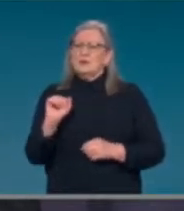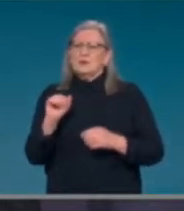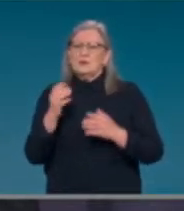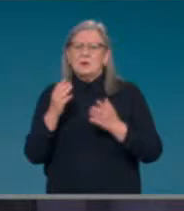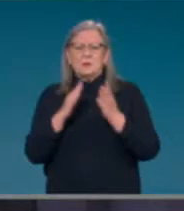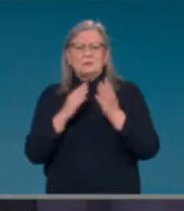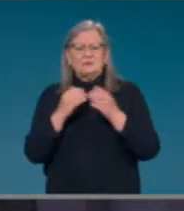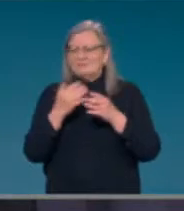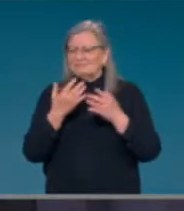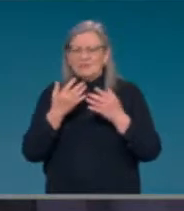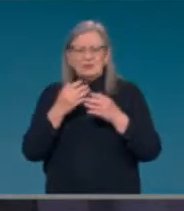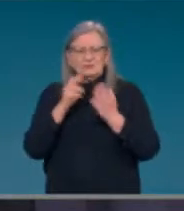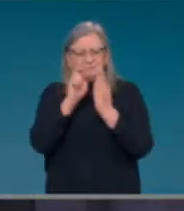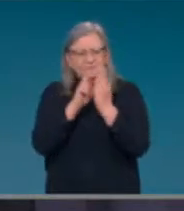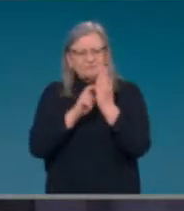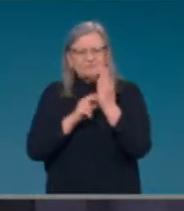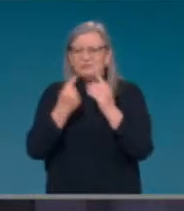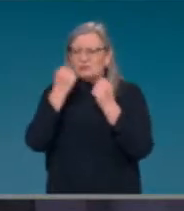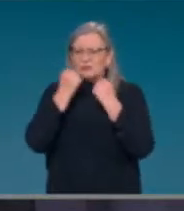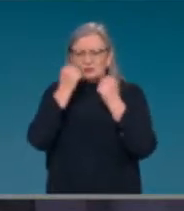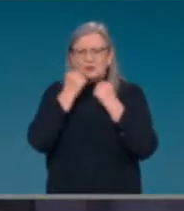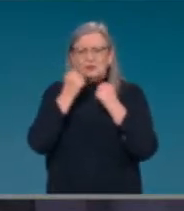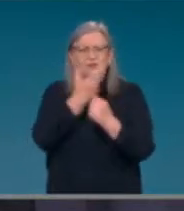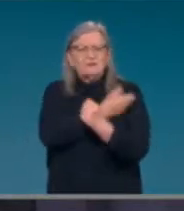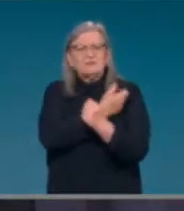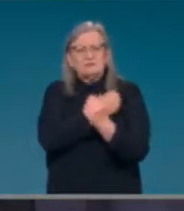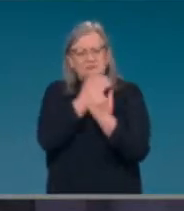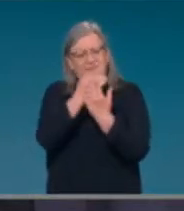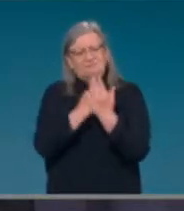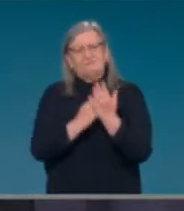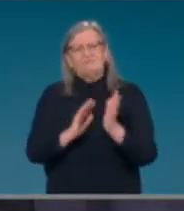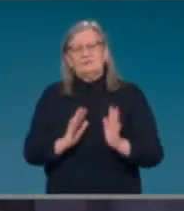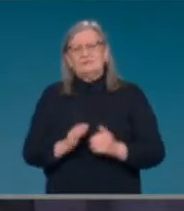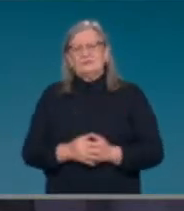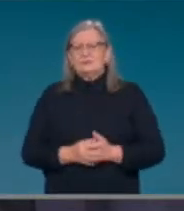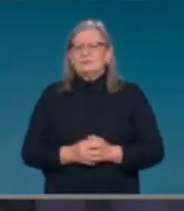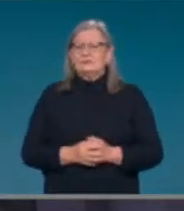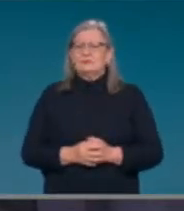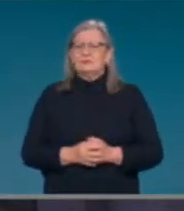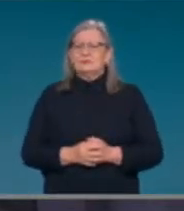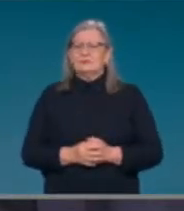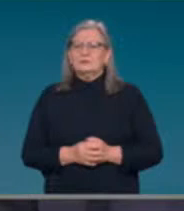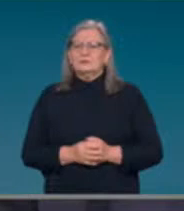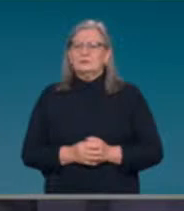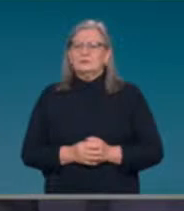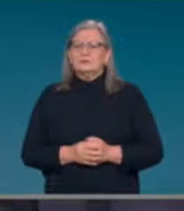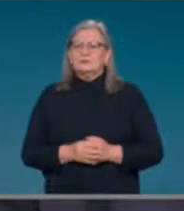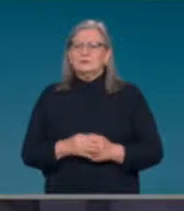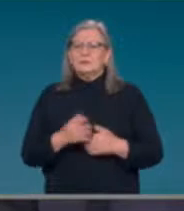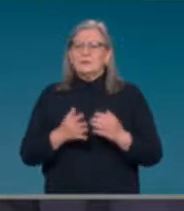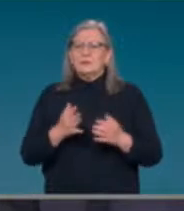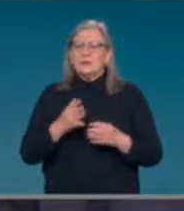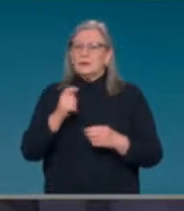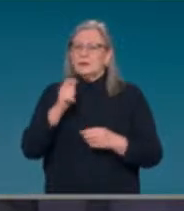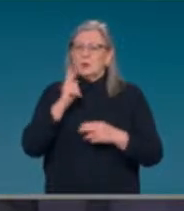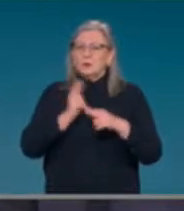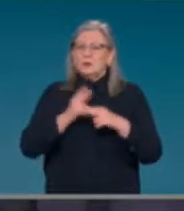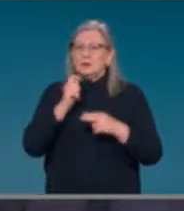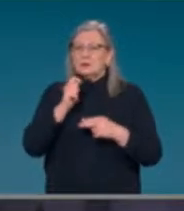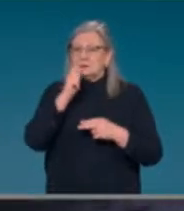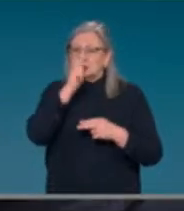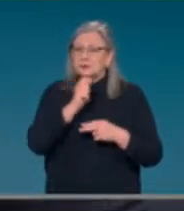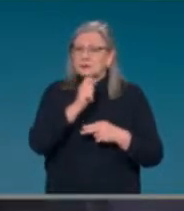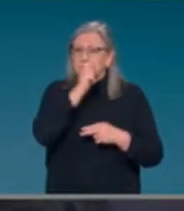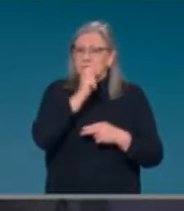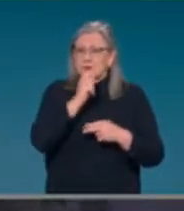Do we have any idea of where and what settings the rapid antigen test will be allowed? Have states indicated will they be able